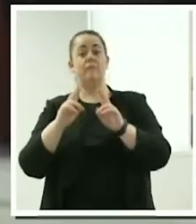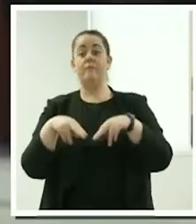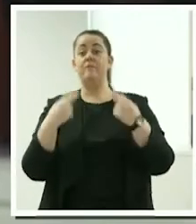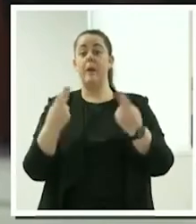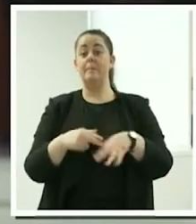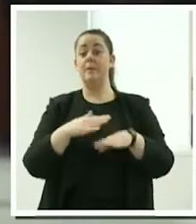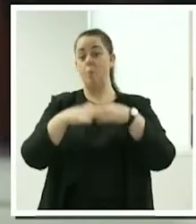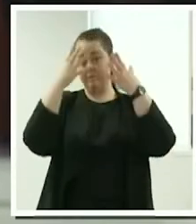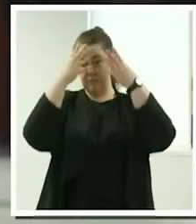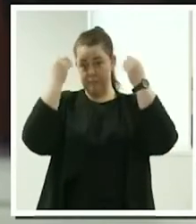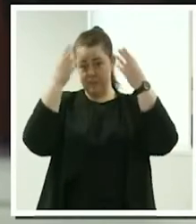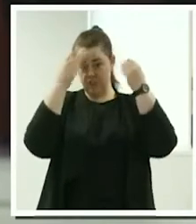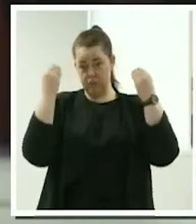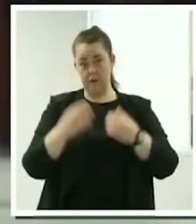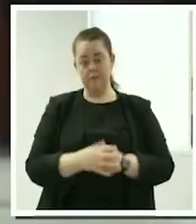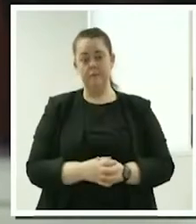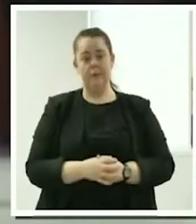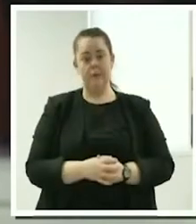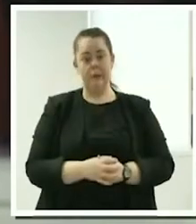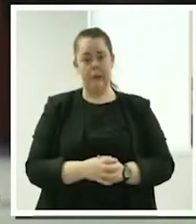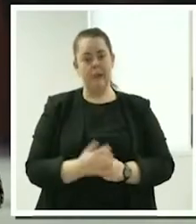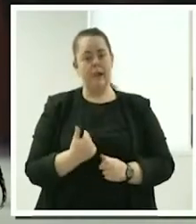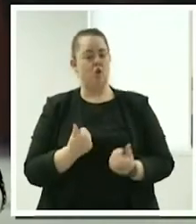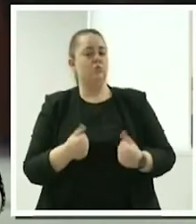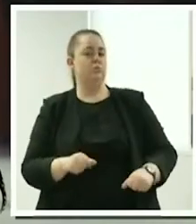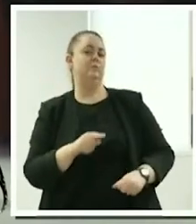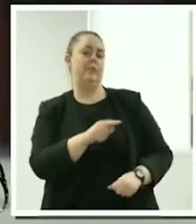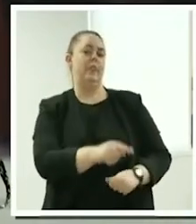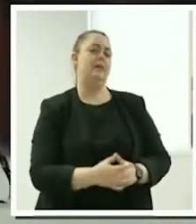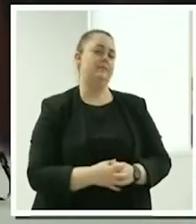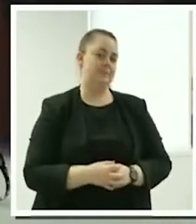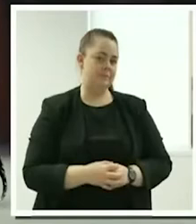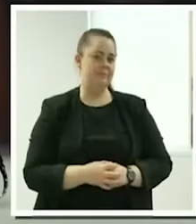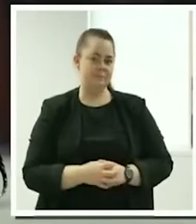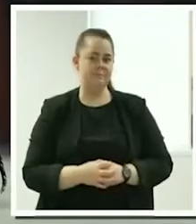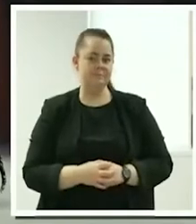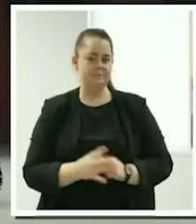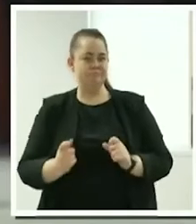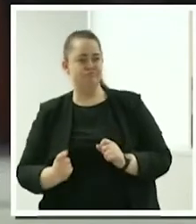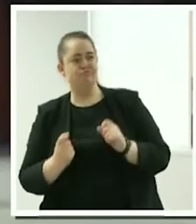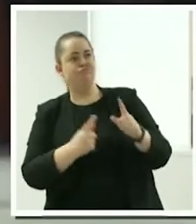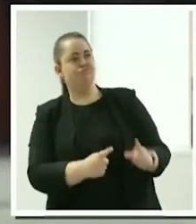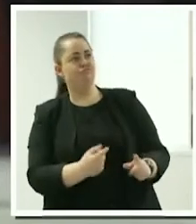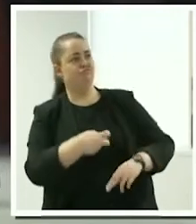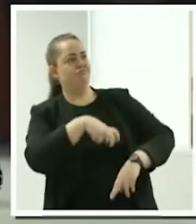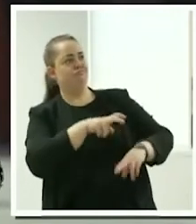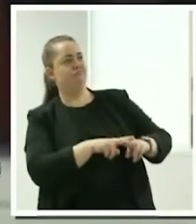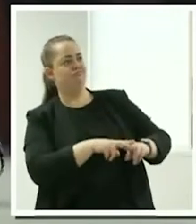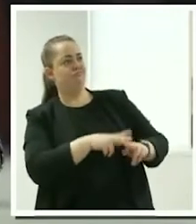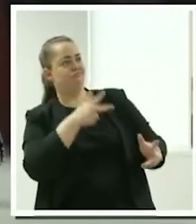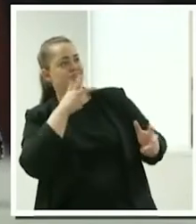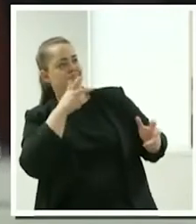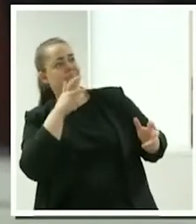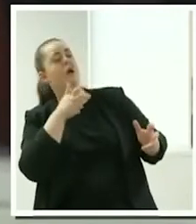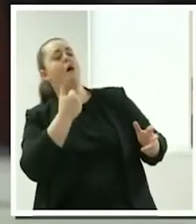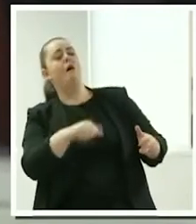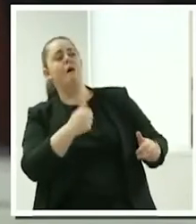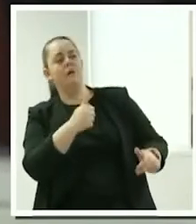dementia so I take advantage of those facilities and what they offer.